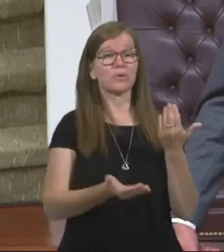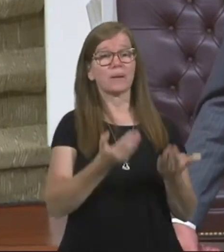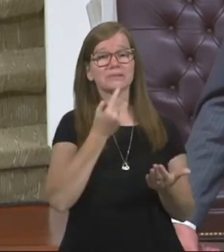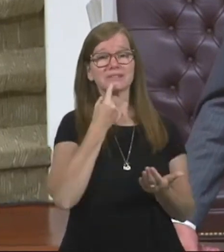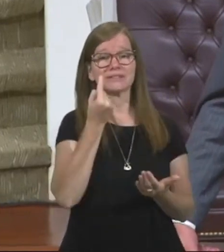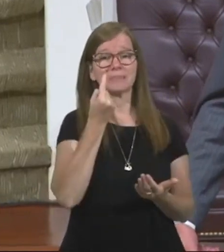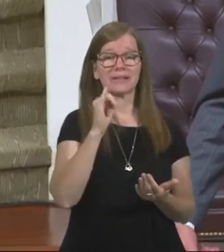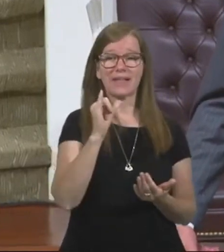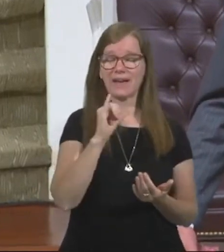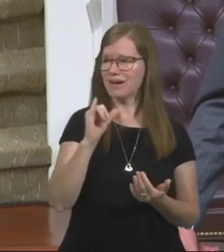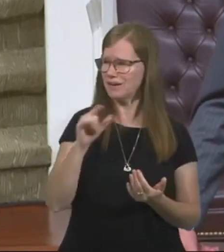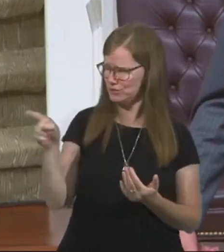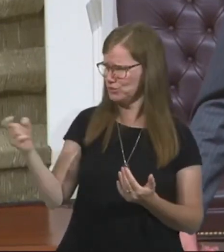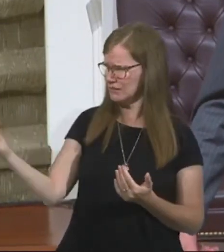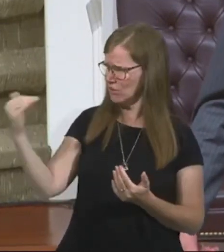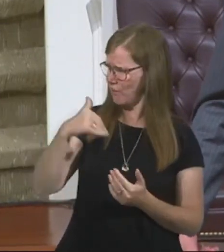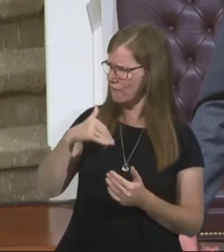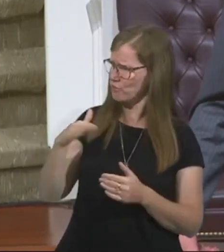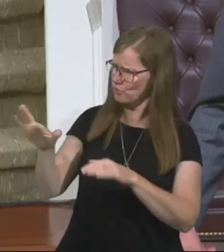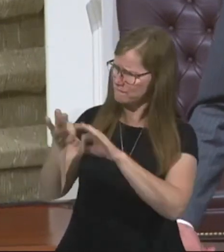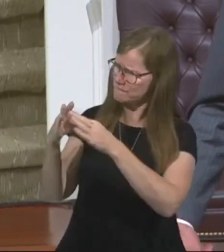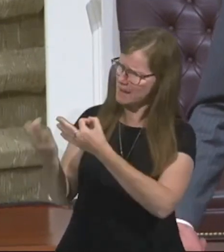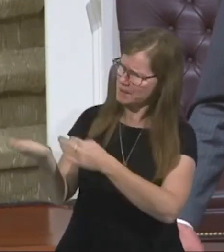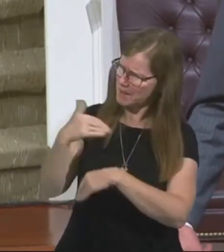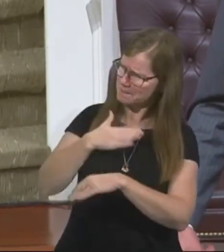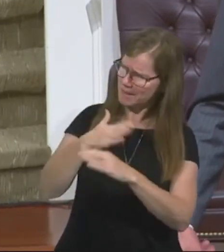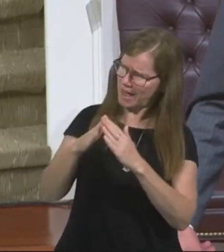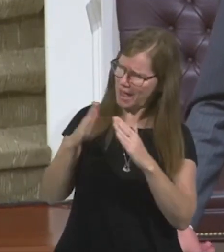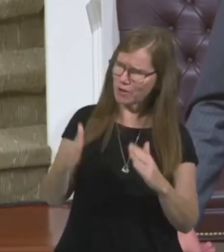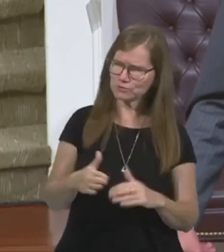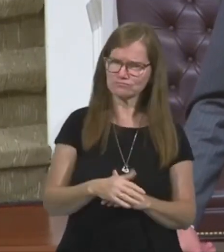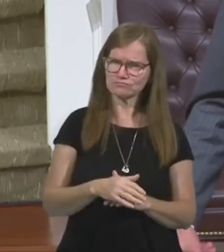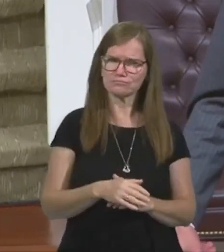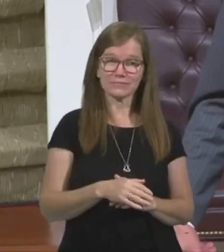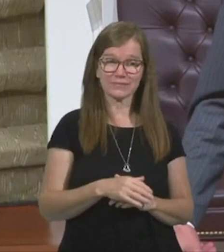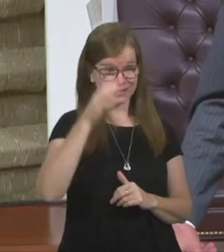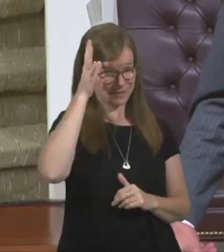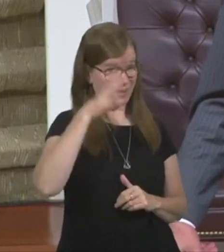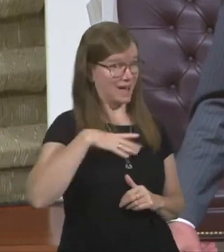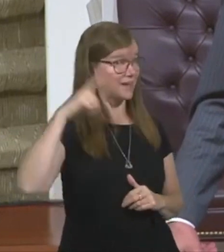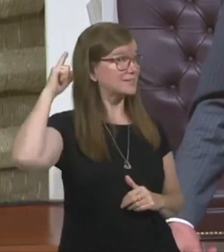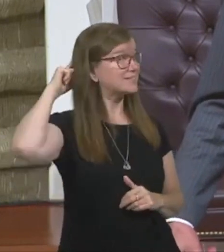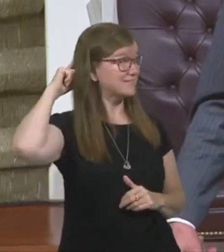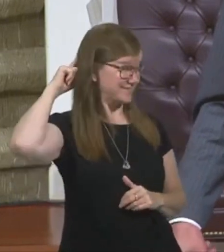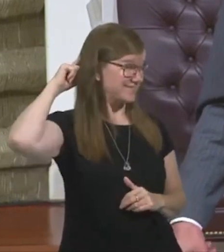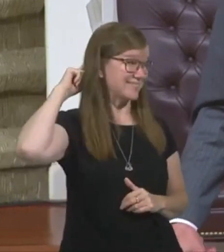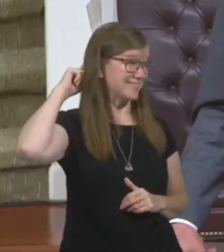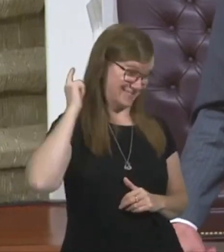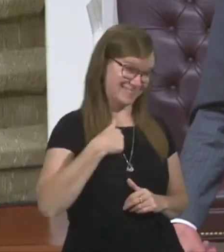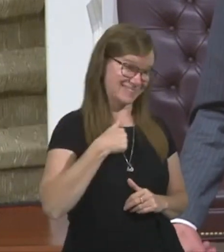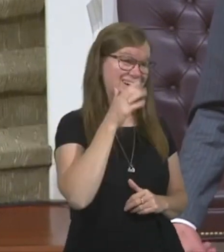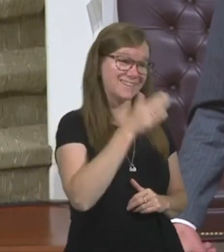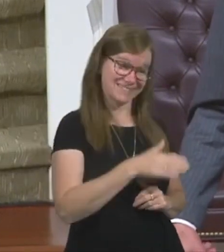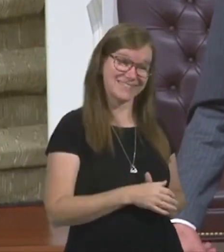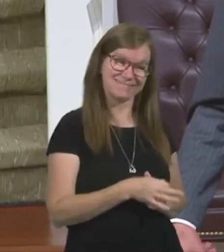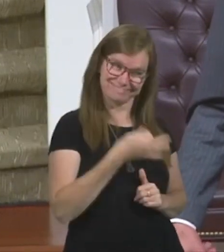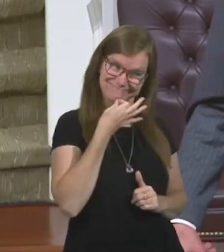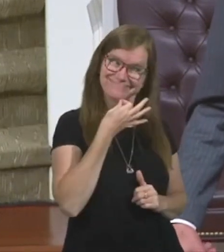something like this. You got to come over and bring the family and spend some time at our house together. And the guy's thinking, oh yeah, sooner than you think.